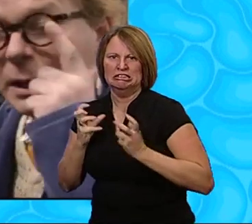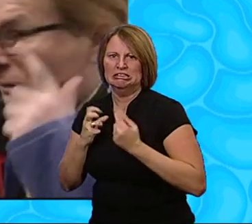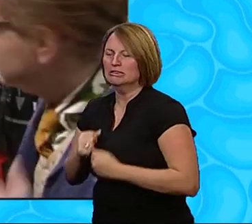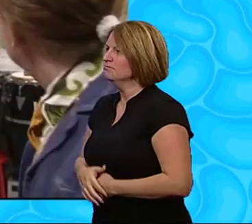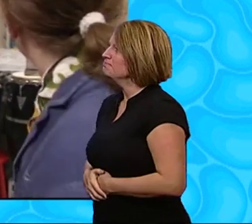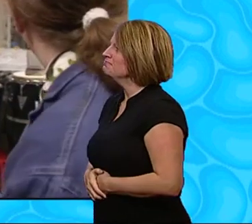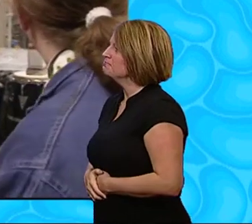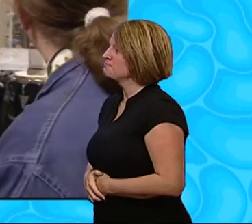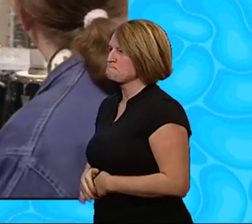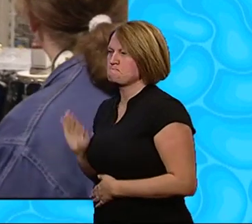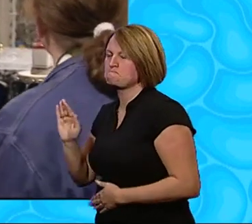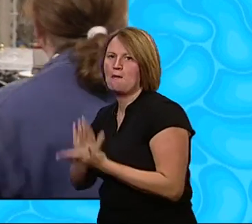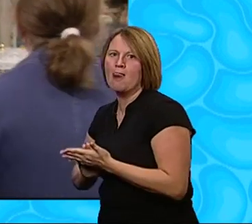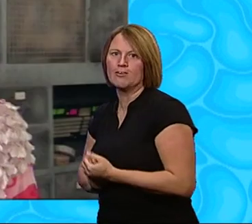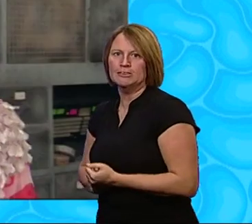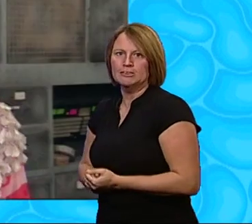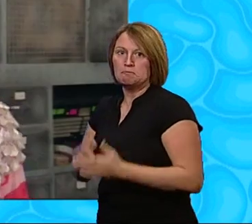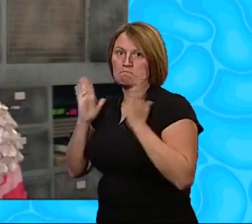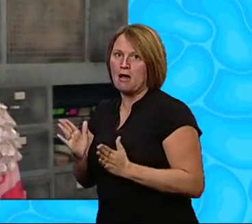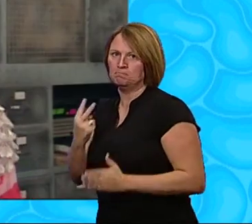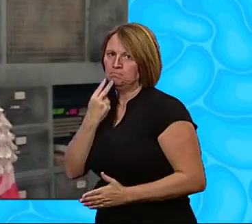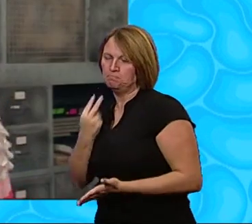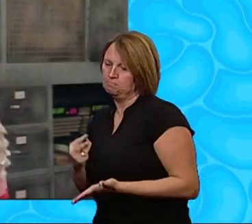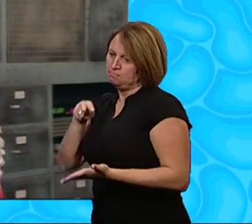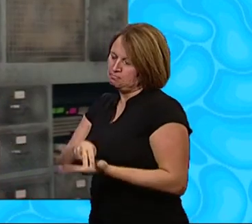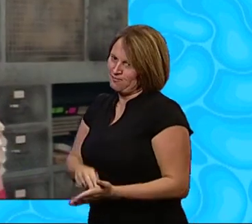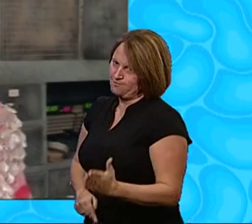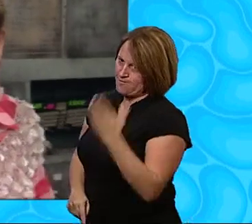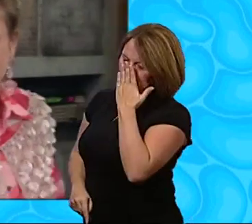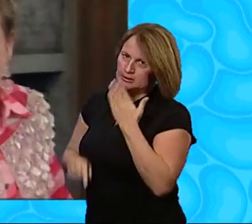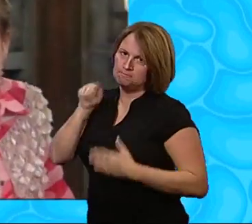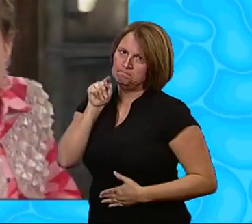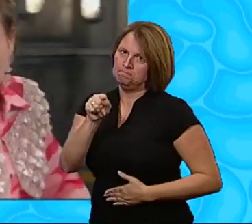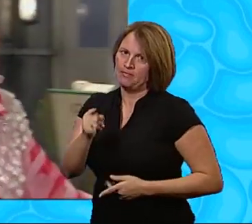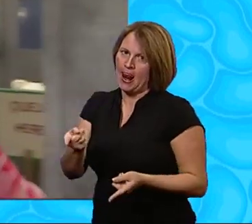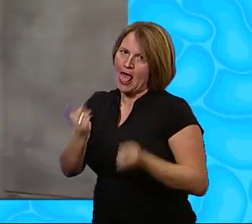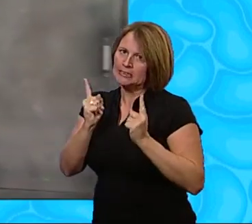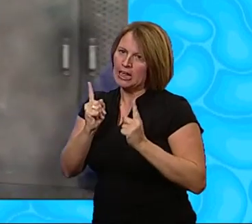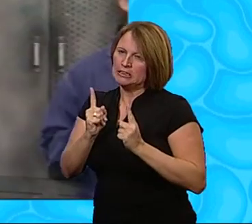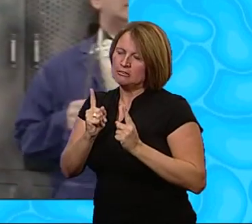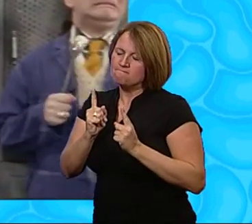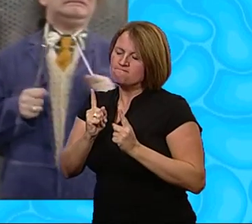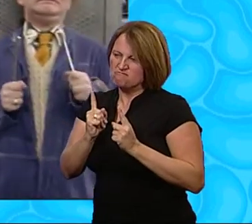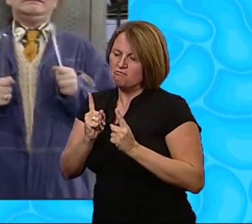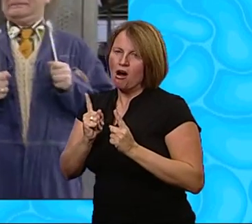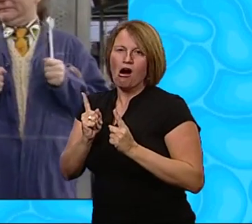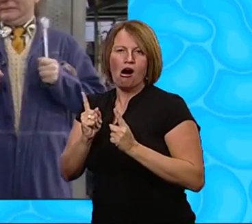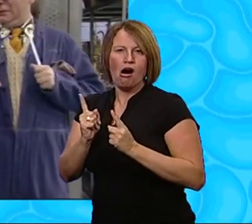Dastardly Melvin What we need now is some good old fashioned standing up to the landlady music